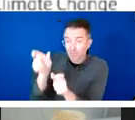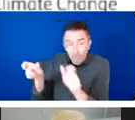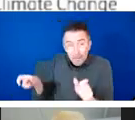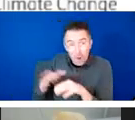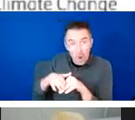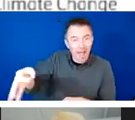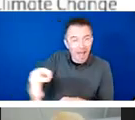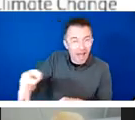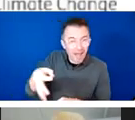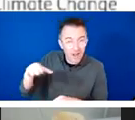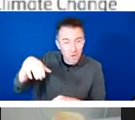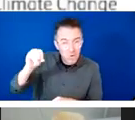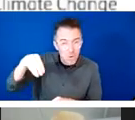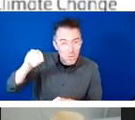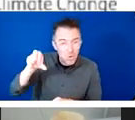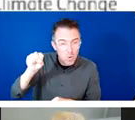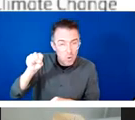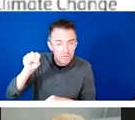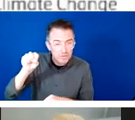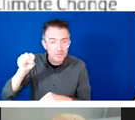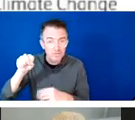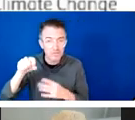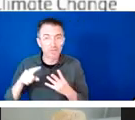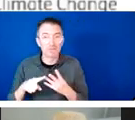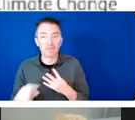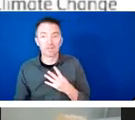change as regards the ways they make a living.